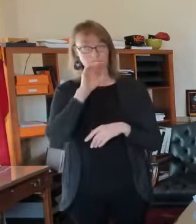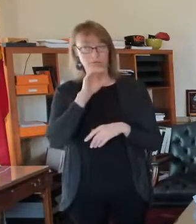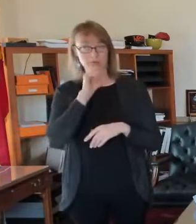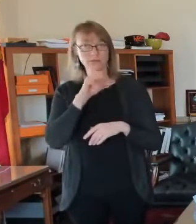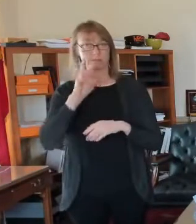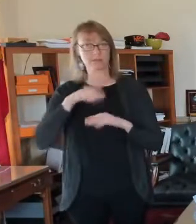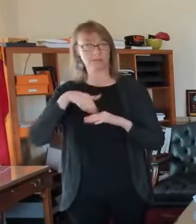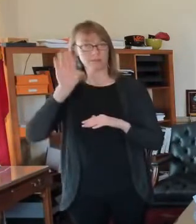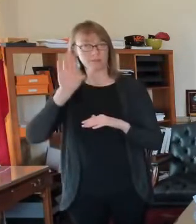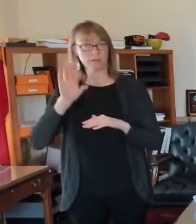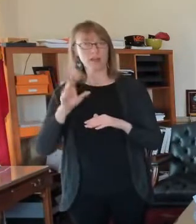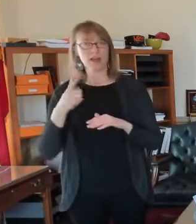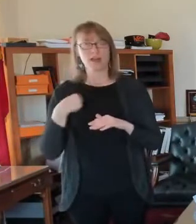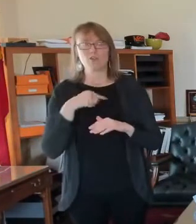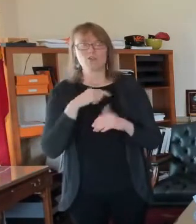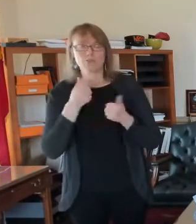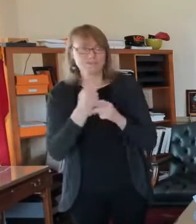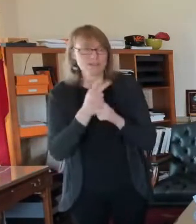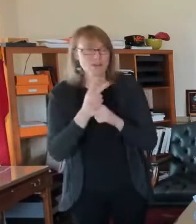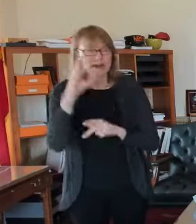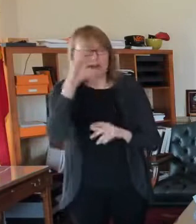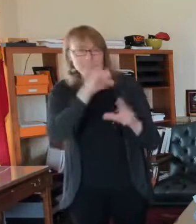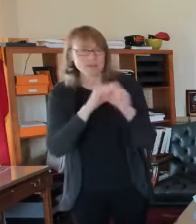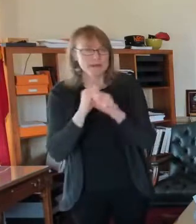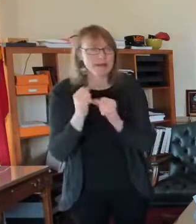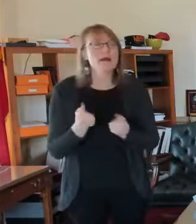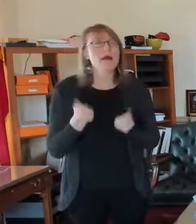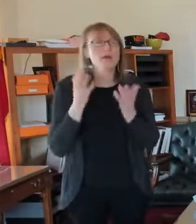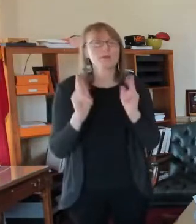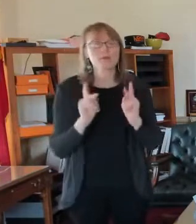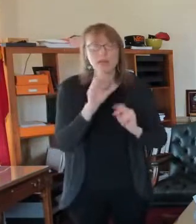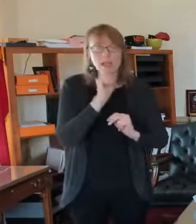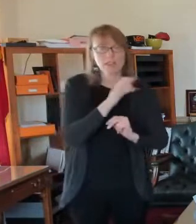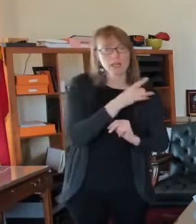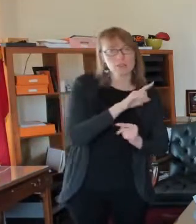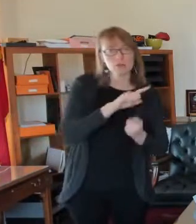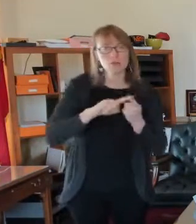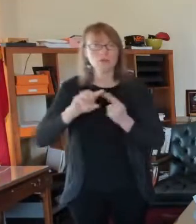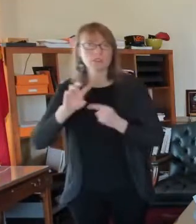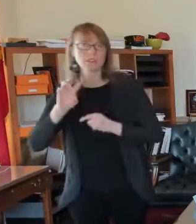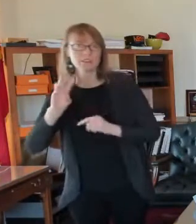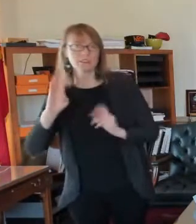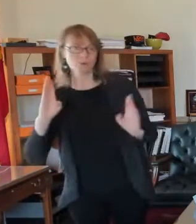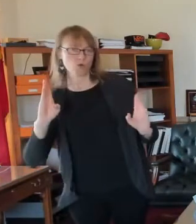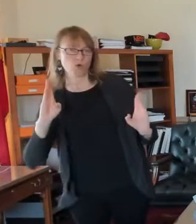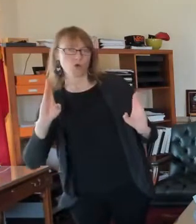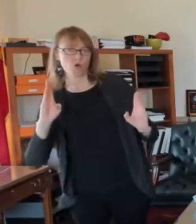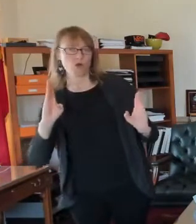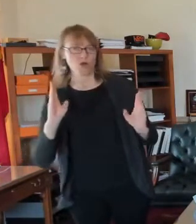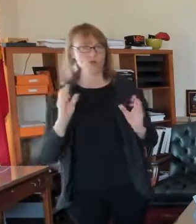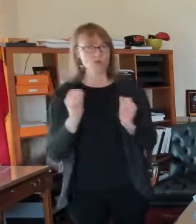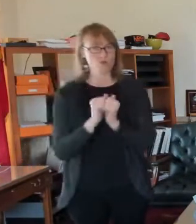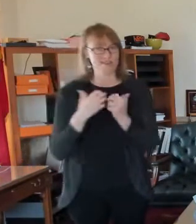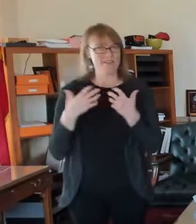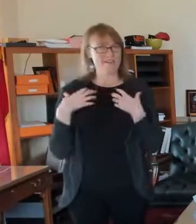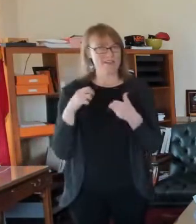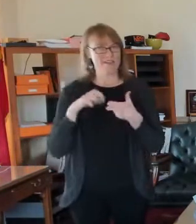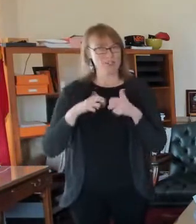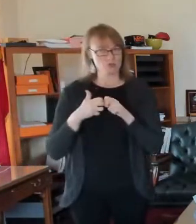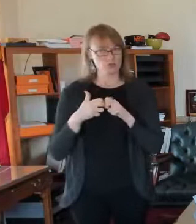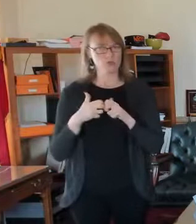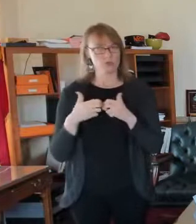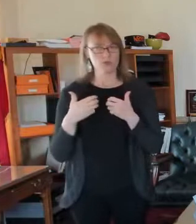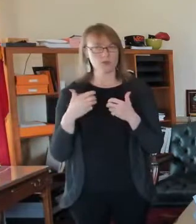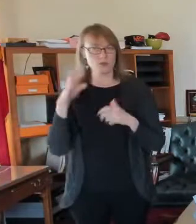18 to 64 who may have the qualifying underlying health conditions. So it is a lot of people. Uh, and to get through that